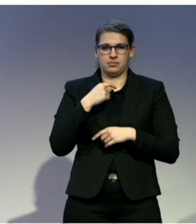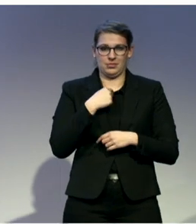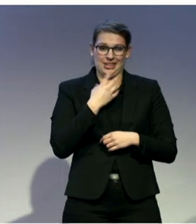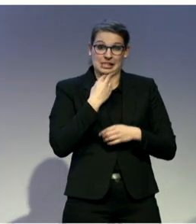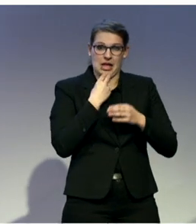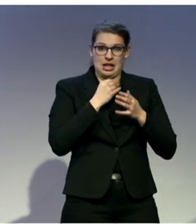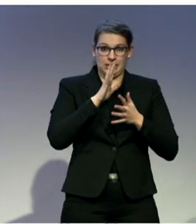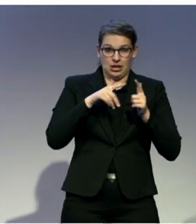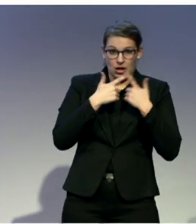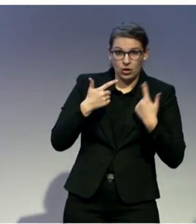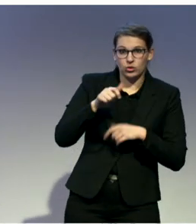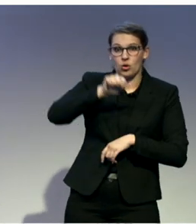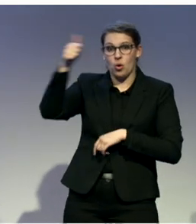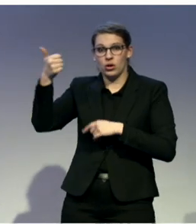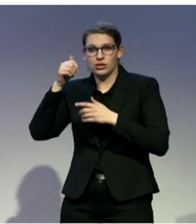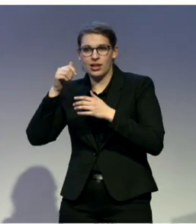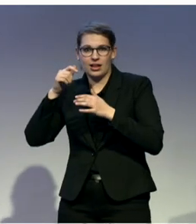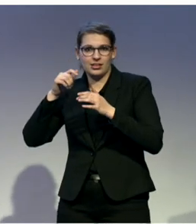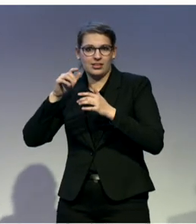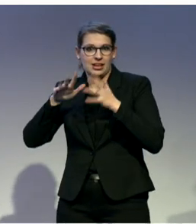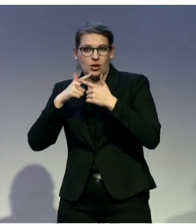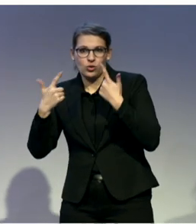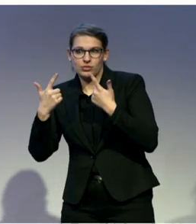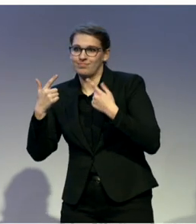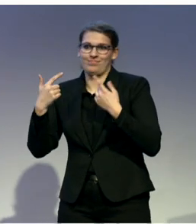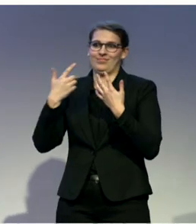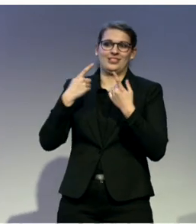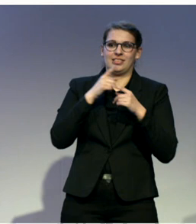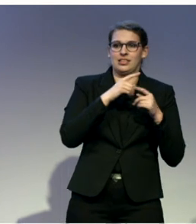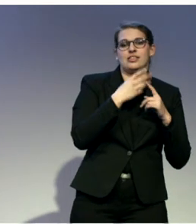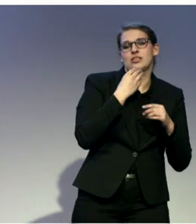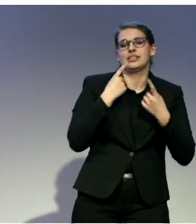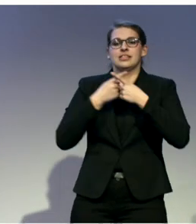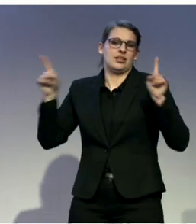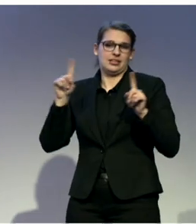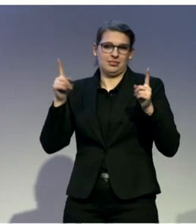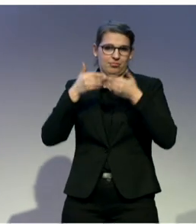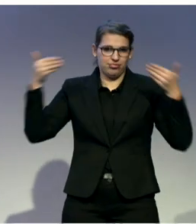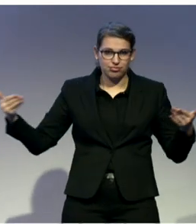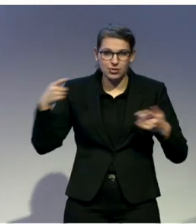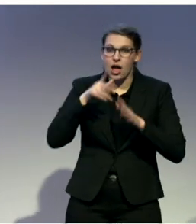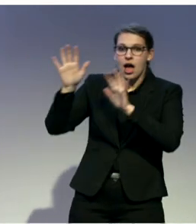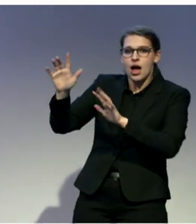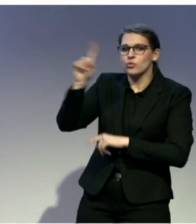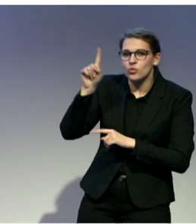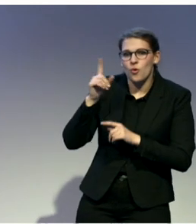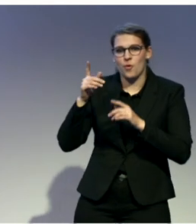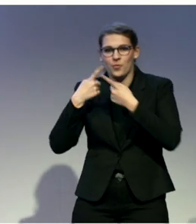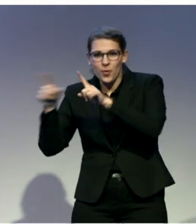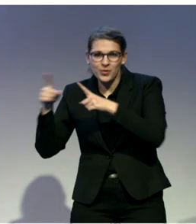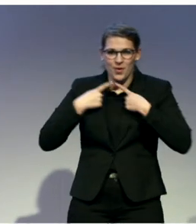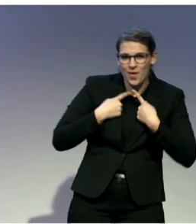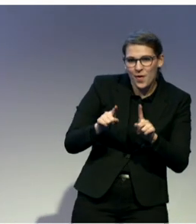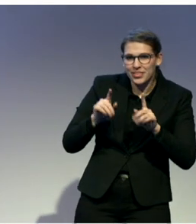afraid of it. The next thing is experiencing it, learning it. The next one is getting to know the person